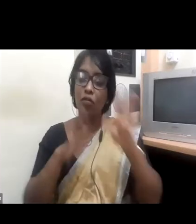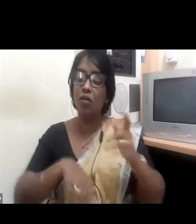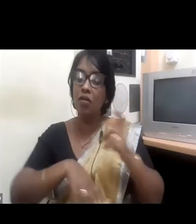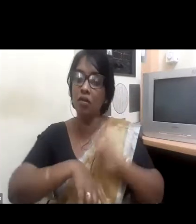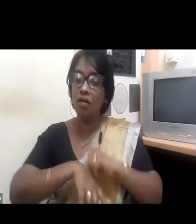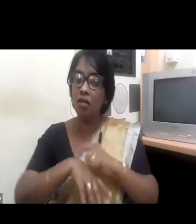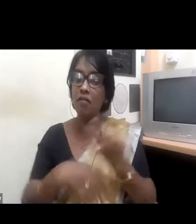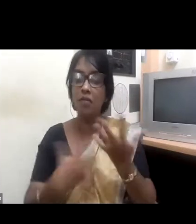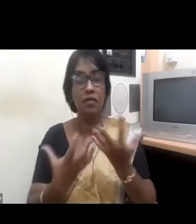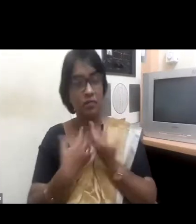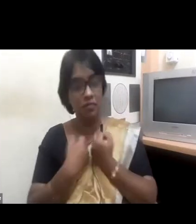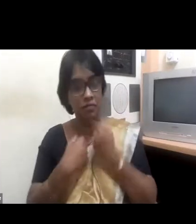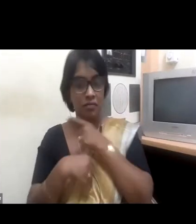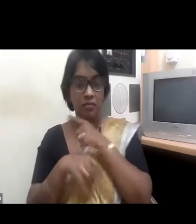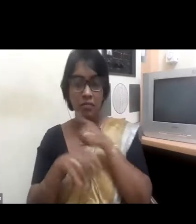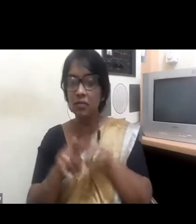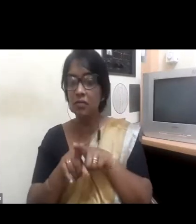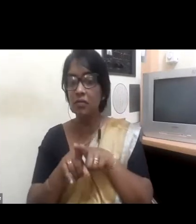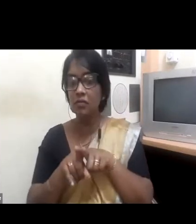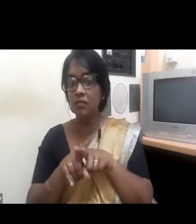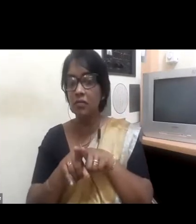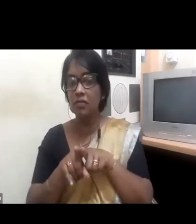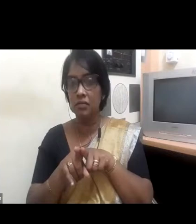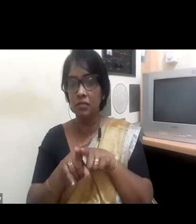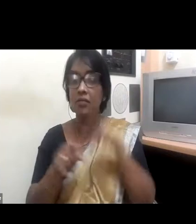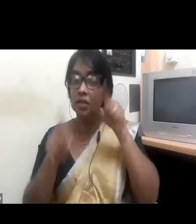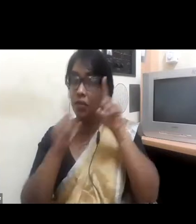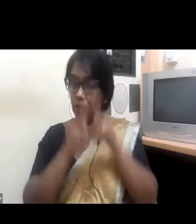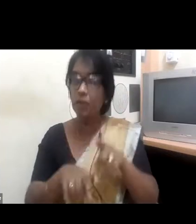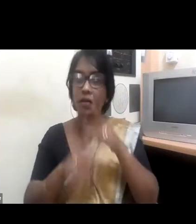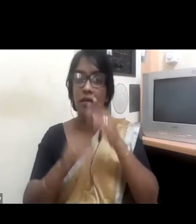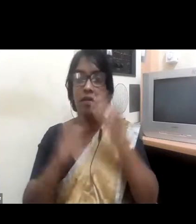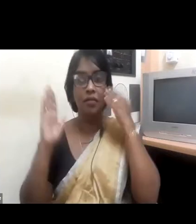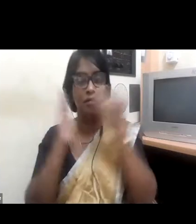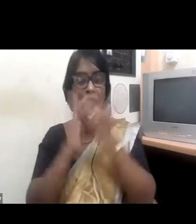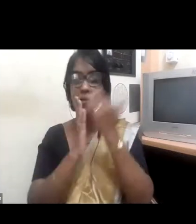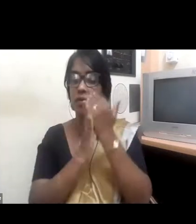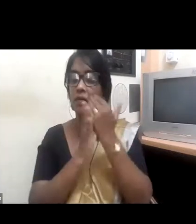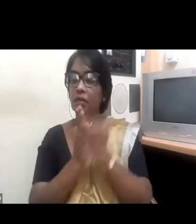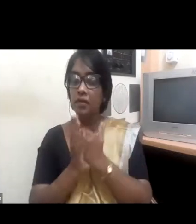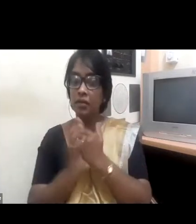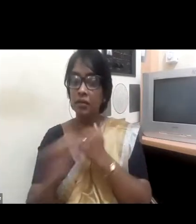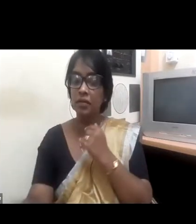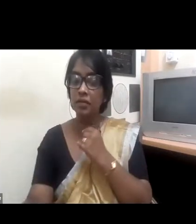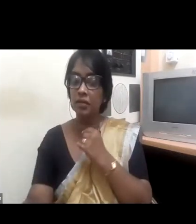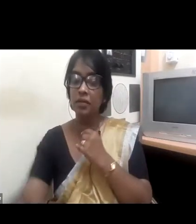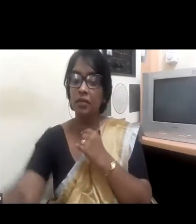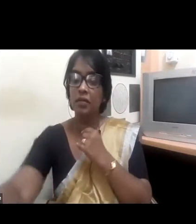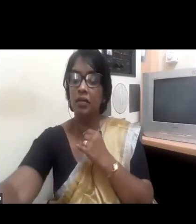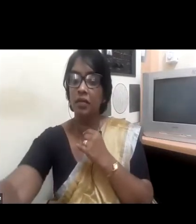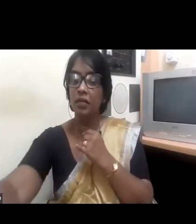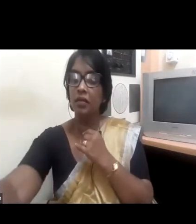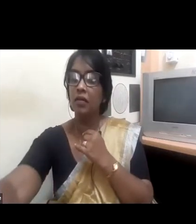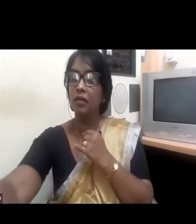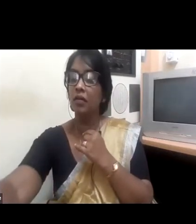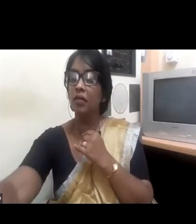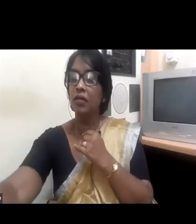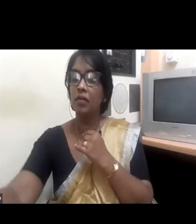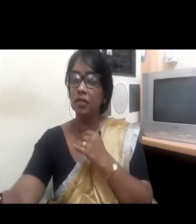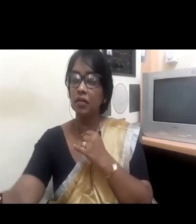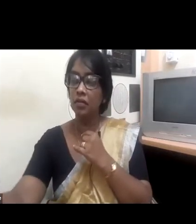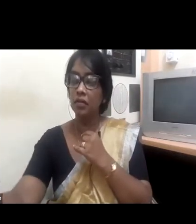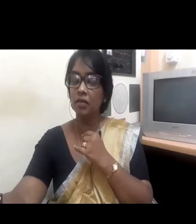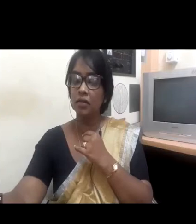But there are also things that have to change. And I think one of the big things that need to happen is a cultural